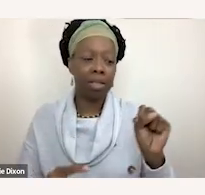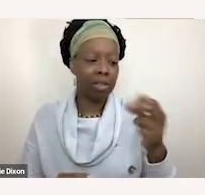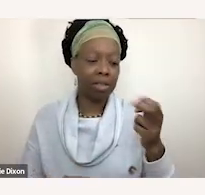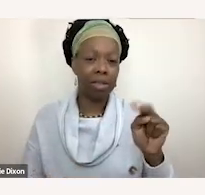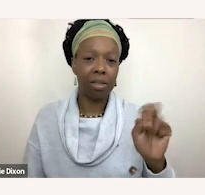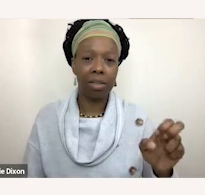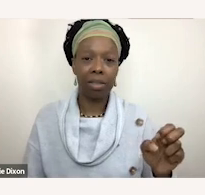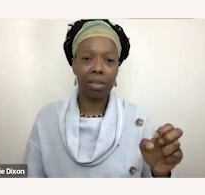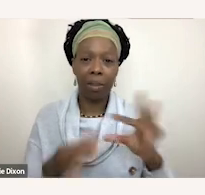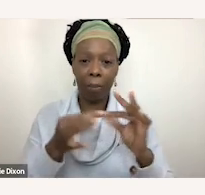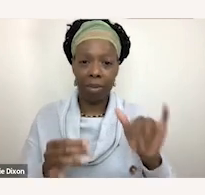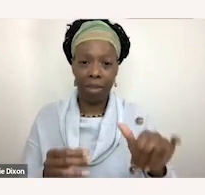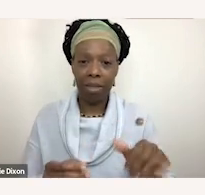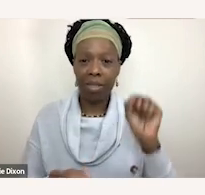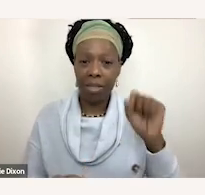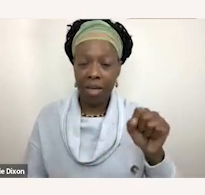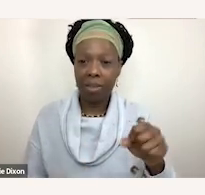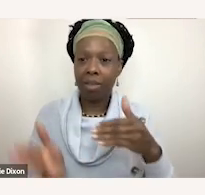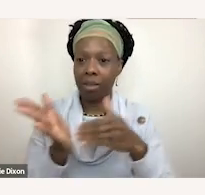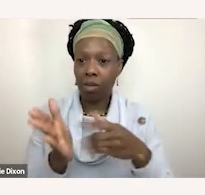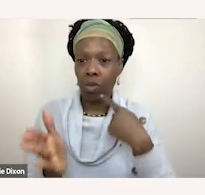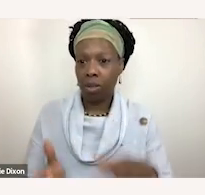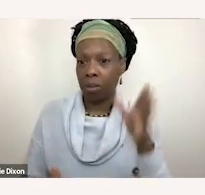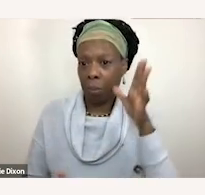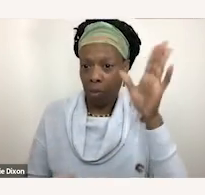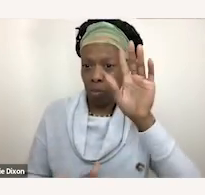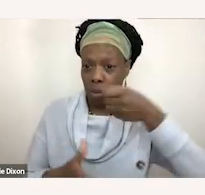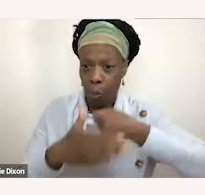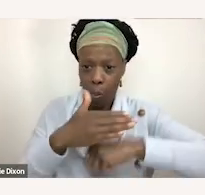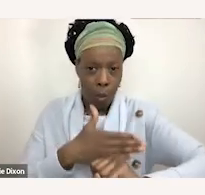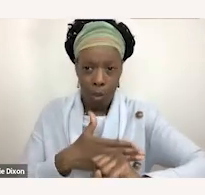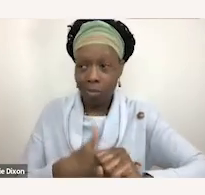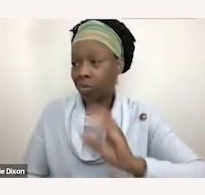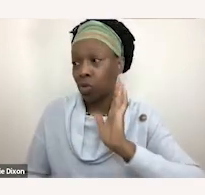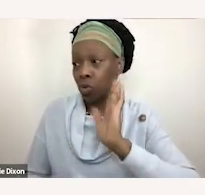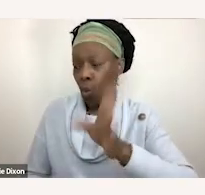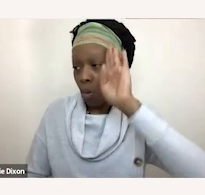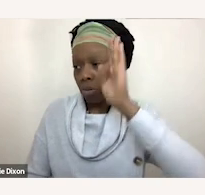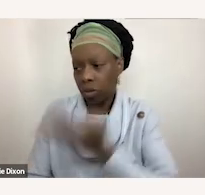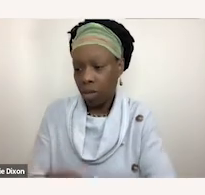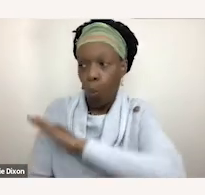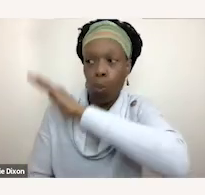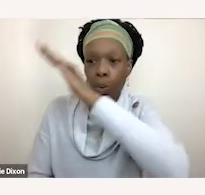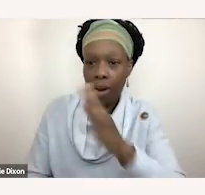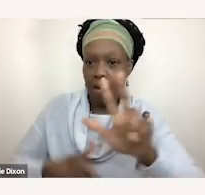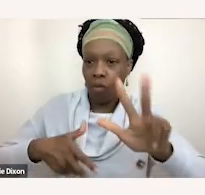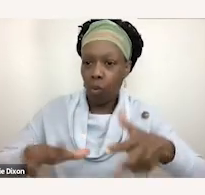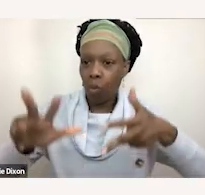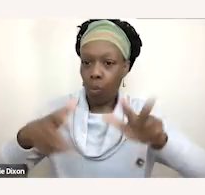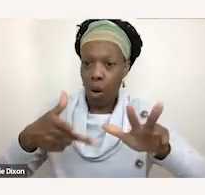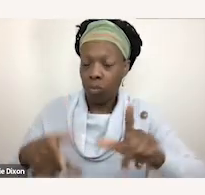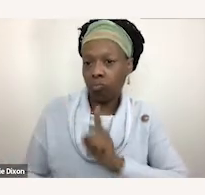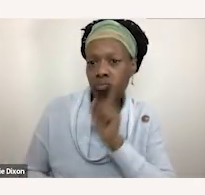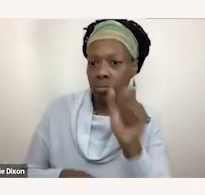was that yes doctors did tell his parents that he would never walk and that turned out to be the truth